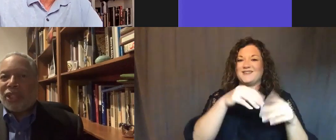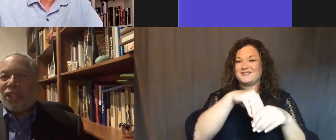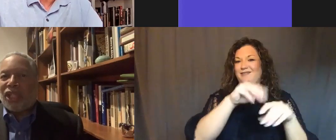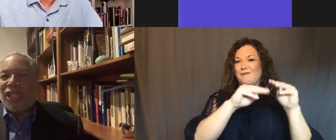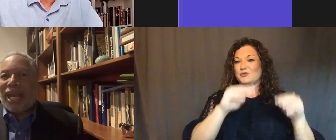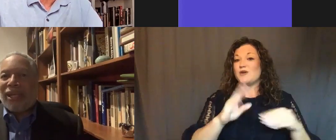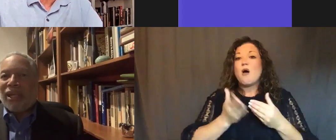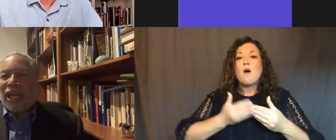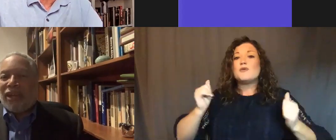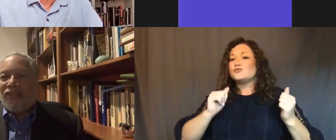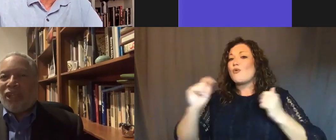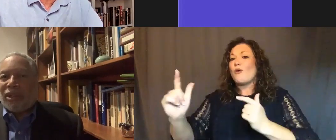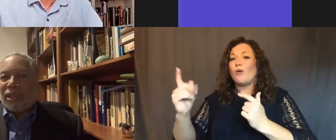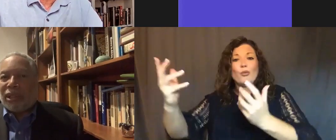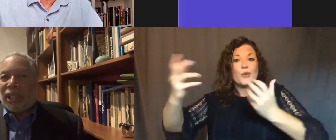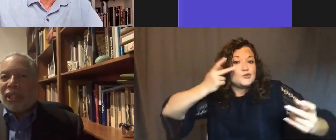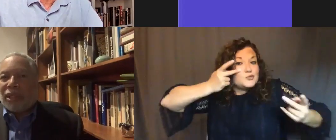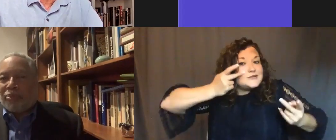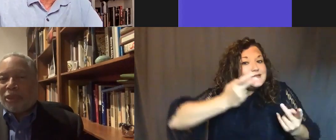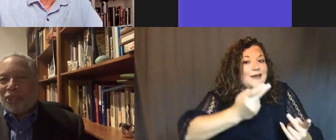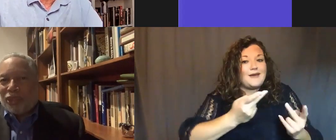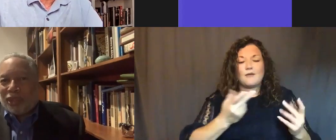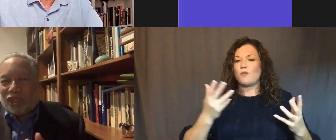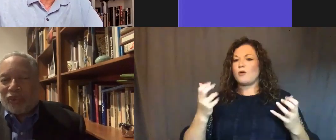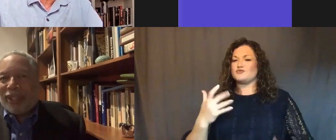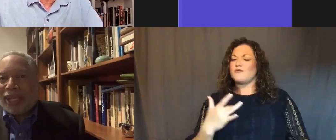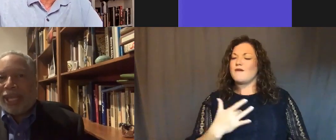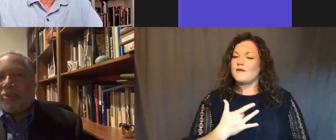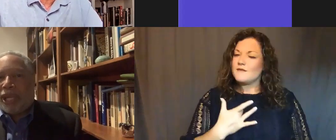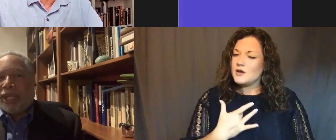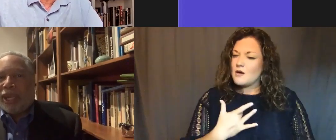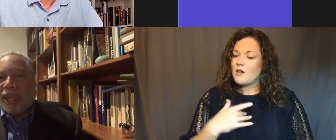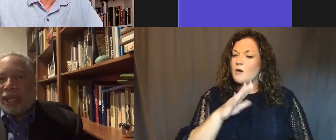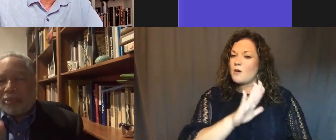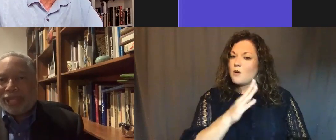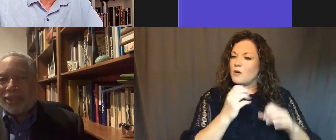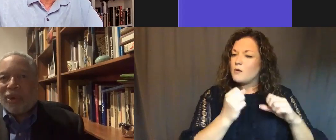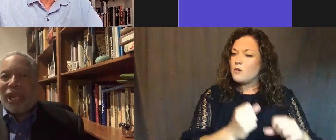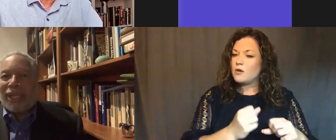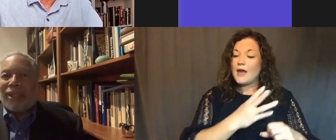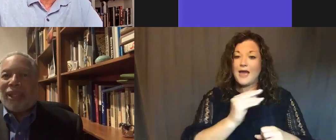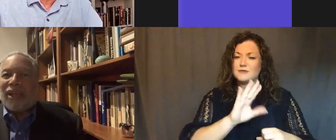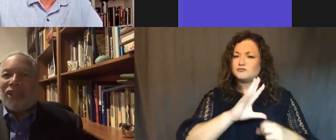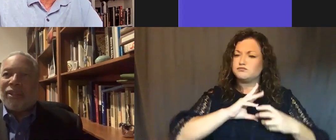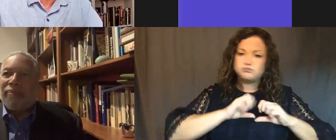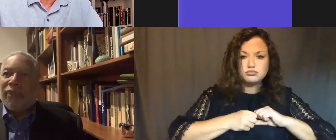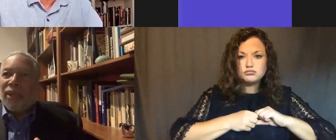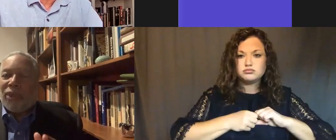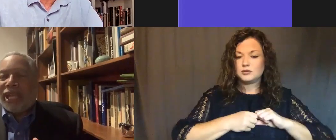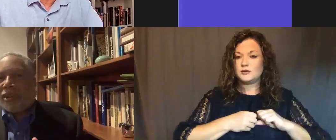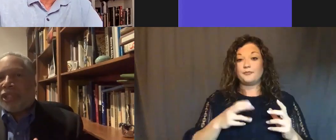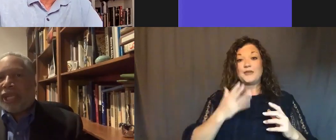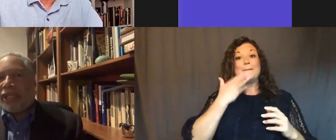wants to see that and feel the strength and the pain. And the best story I can think of is